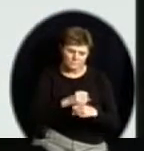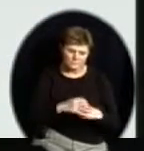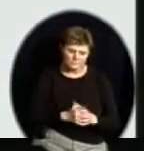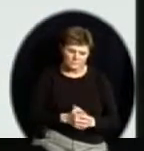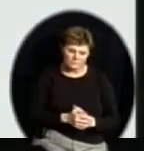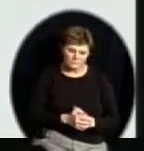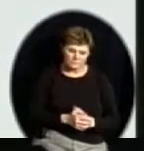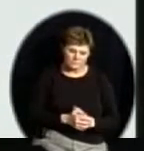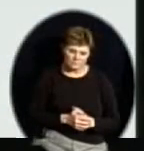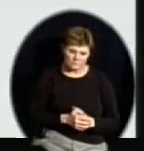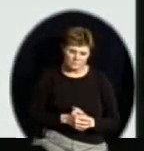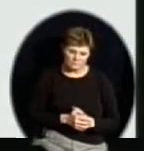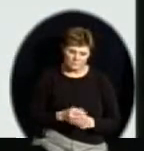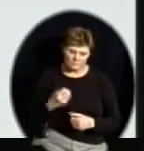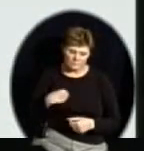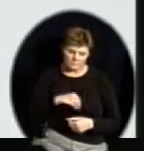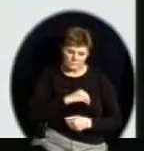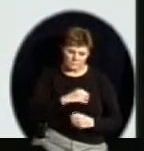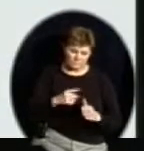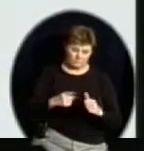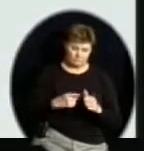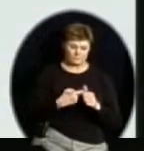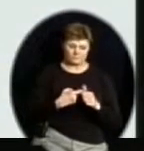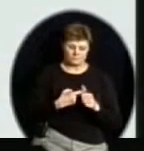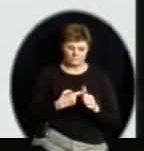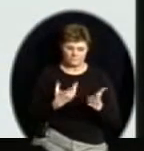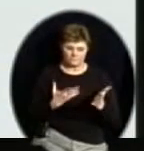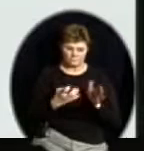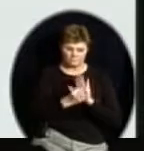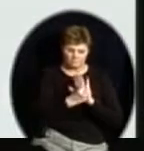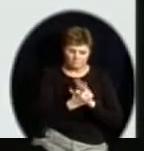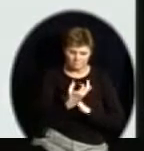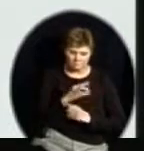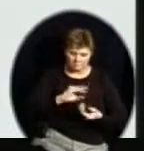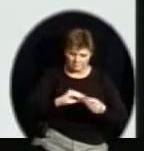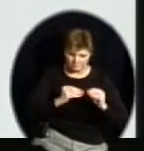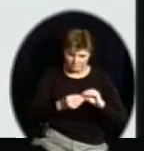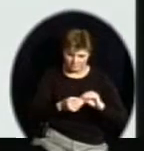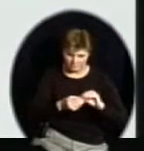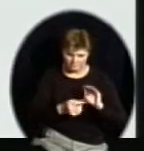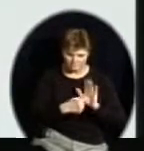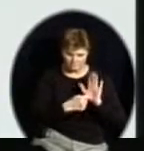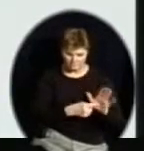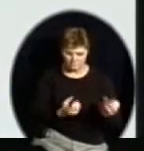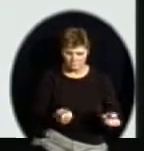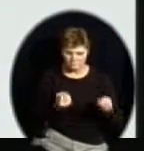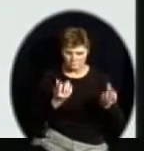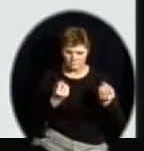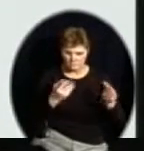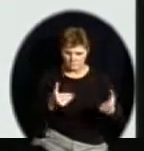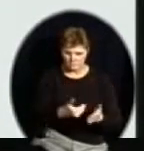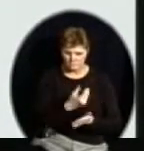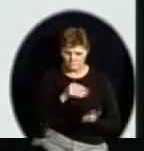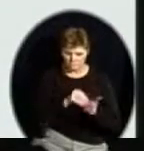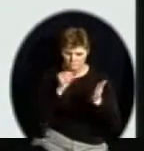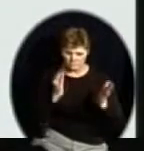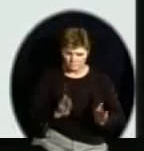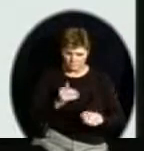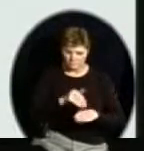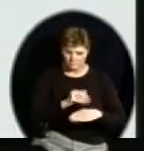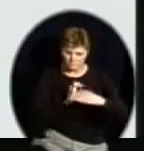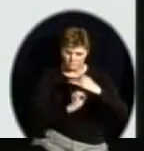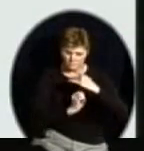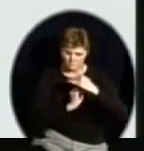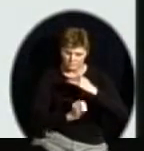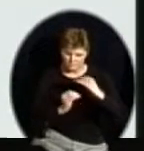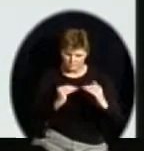As we look at some of those preliminary numbers that were provided, you can see that we have a great number of new students at the elementary level, some at the junior high level, and